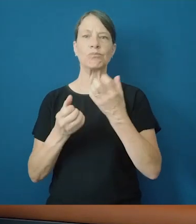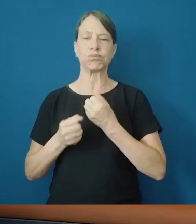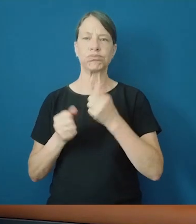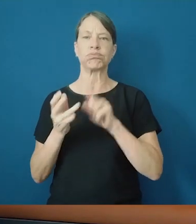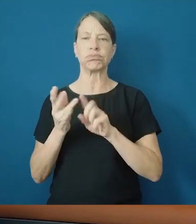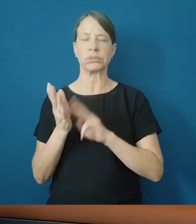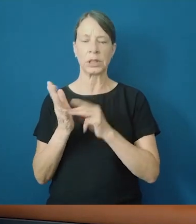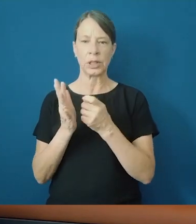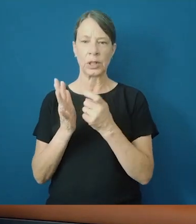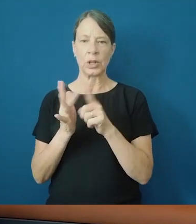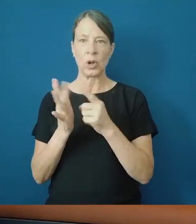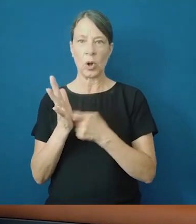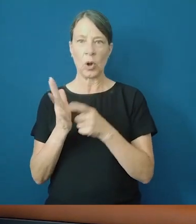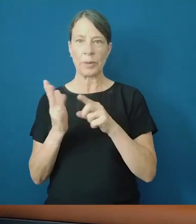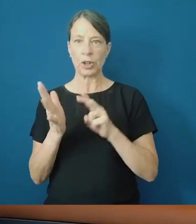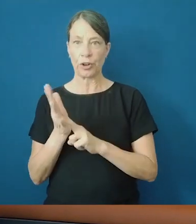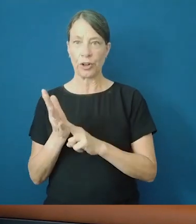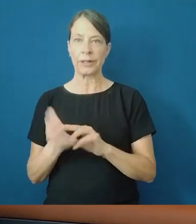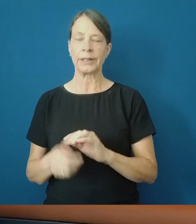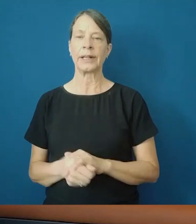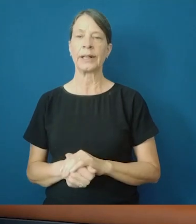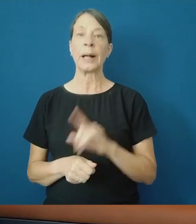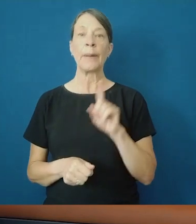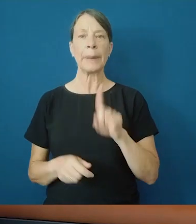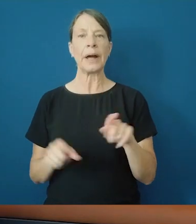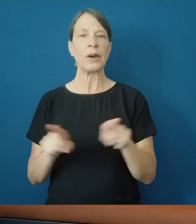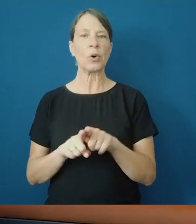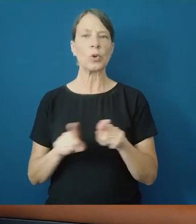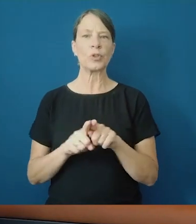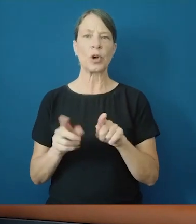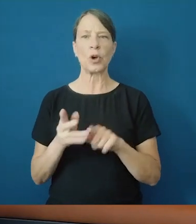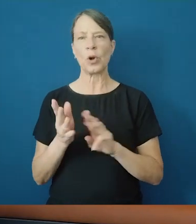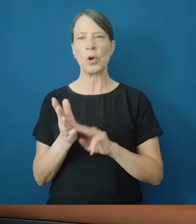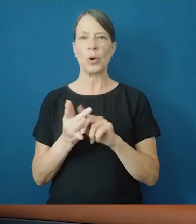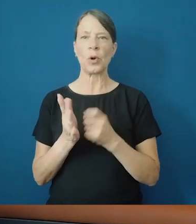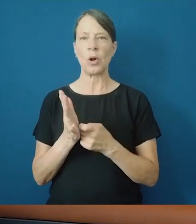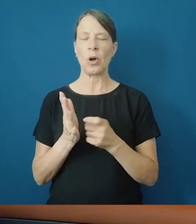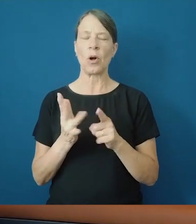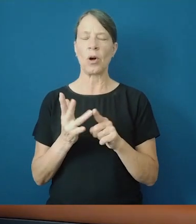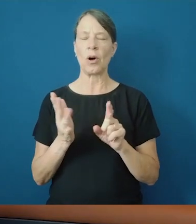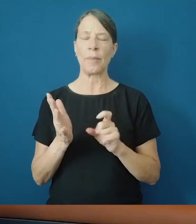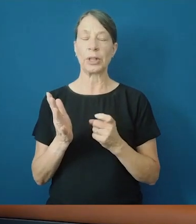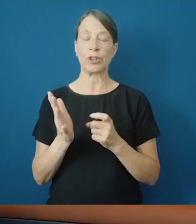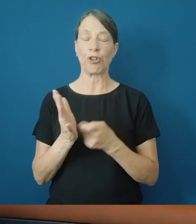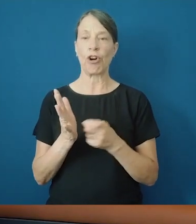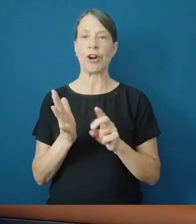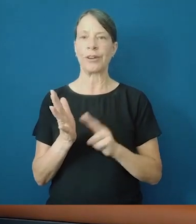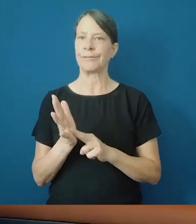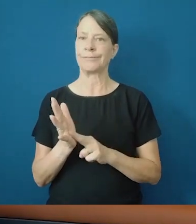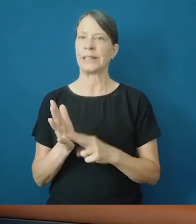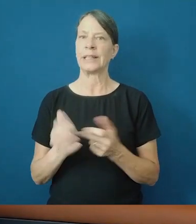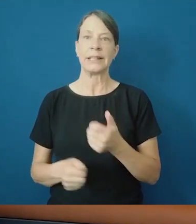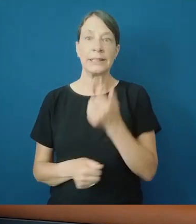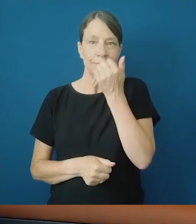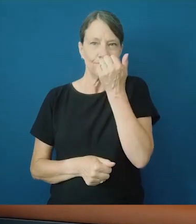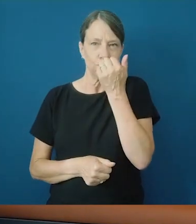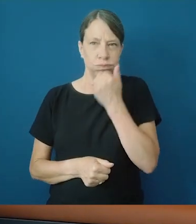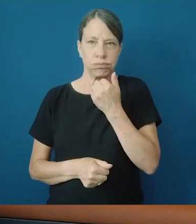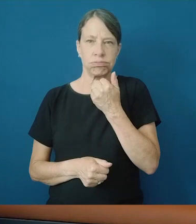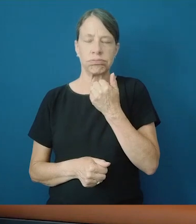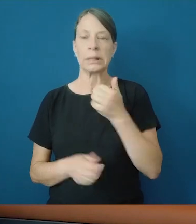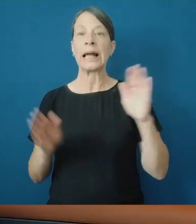milder, much more so for people who are vaccinated. So we are seeing much higher case numbers, but lower